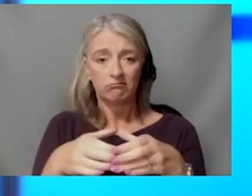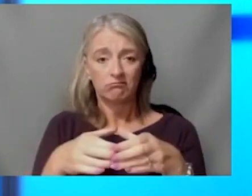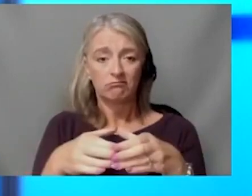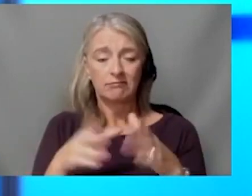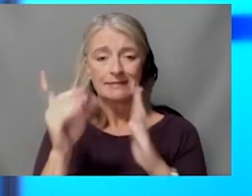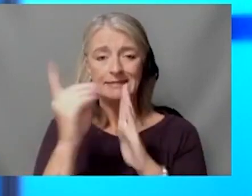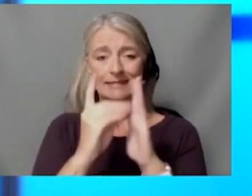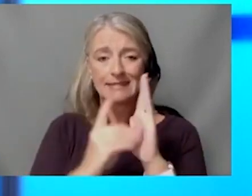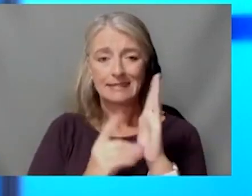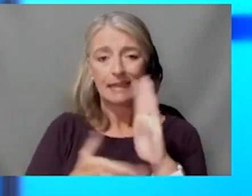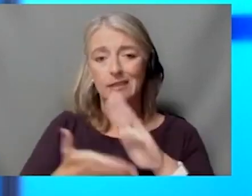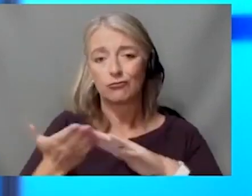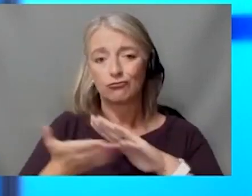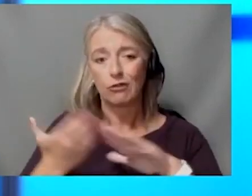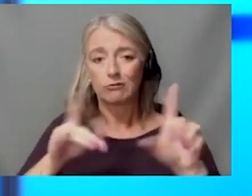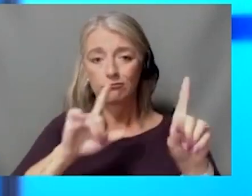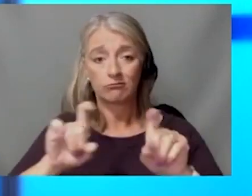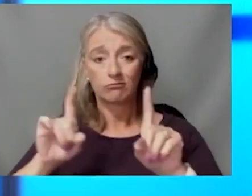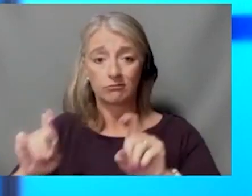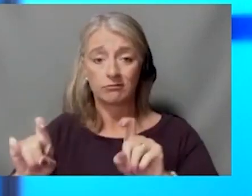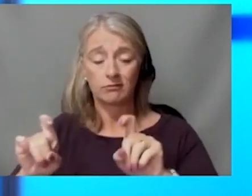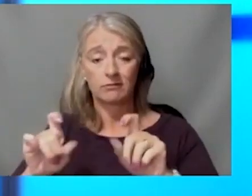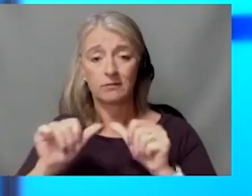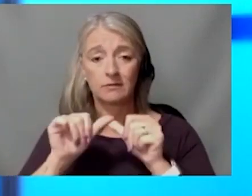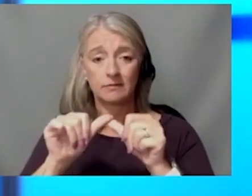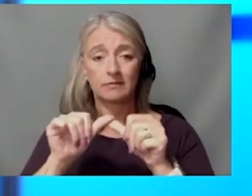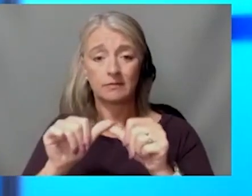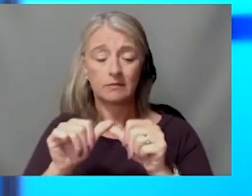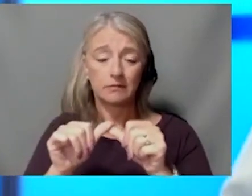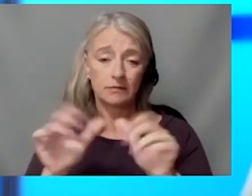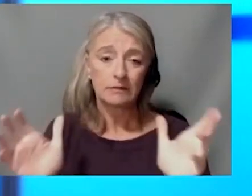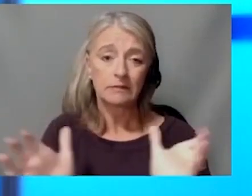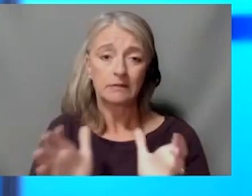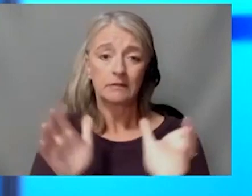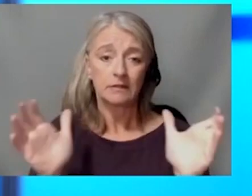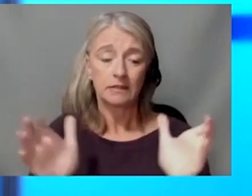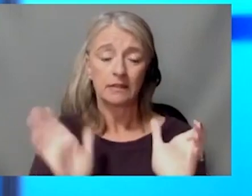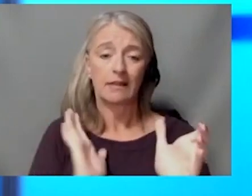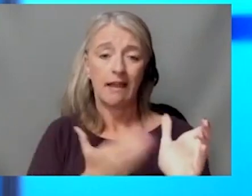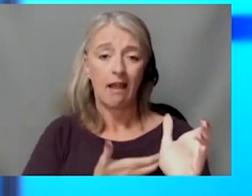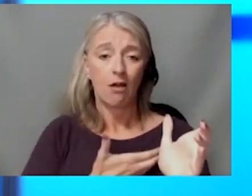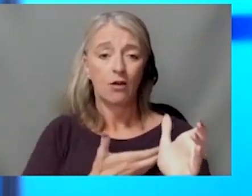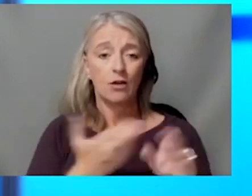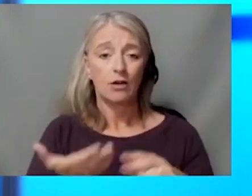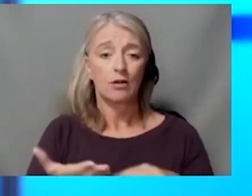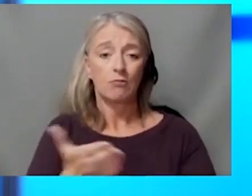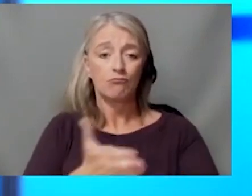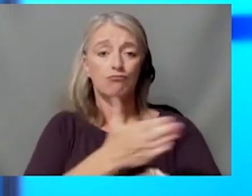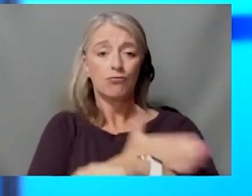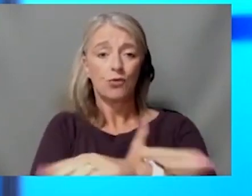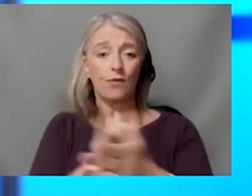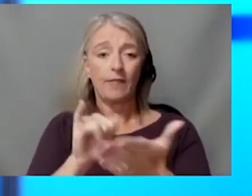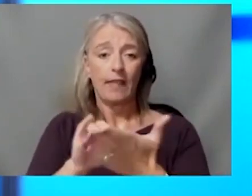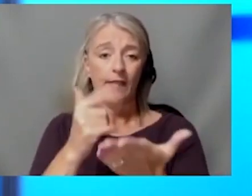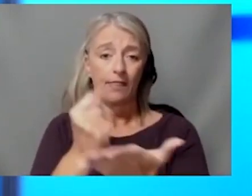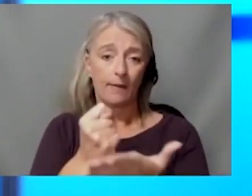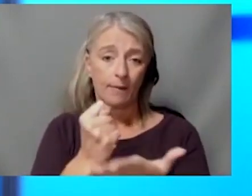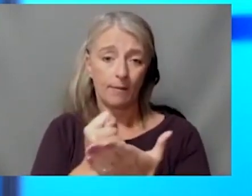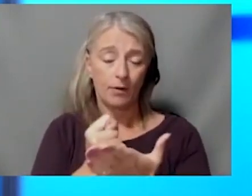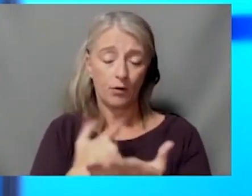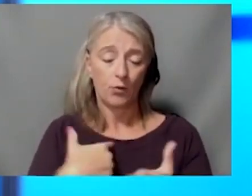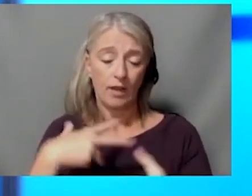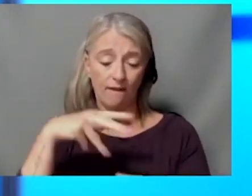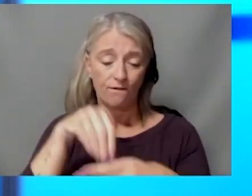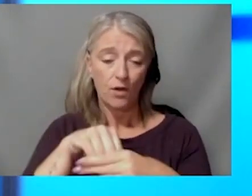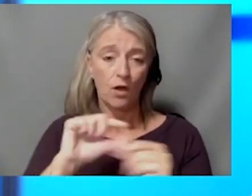run trials to push proton therapy to be even better in the future. And so being a part of that group means that we can